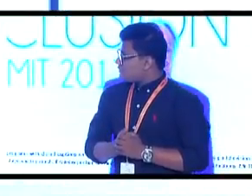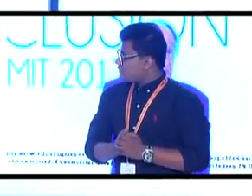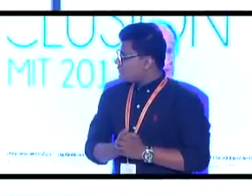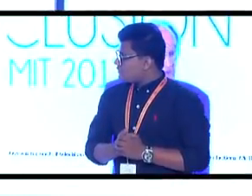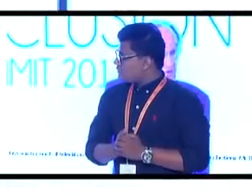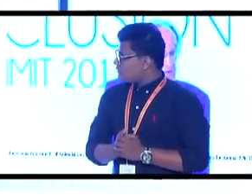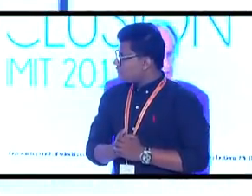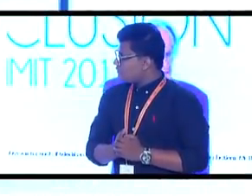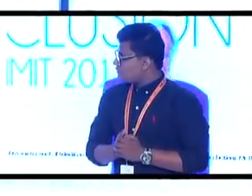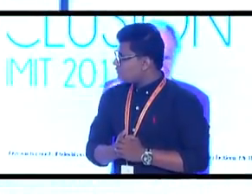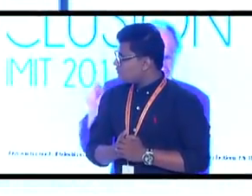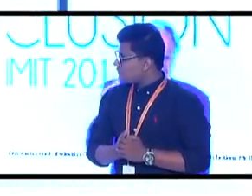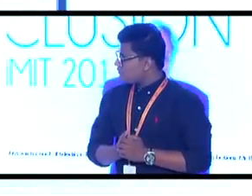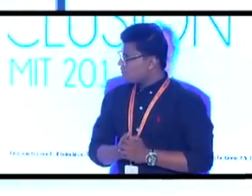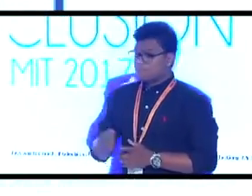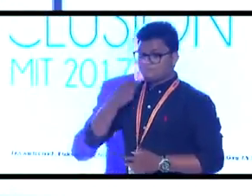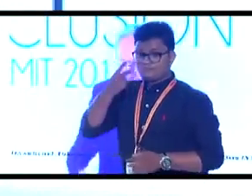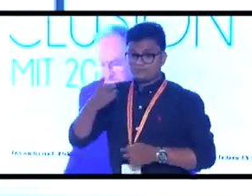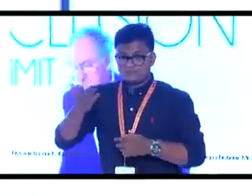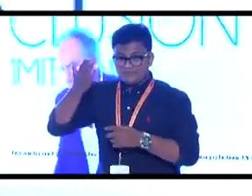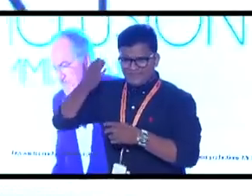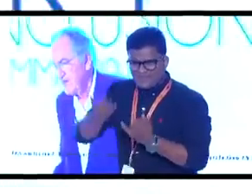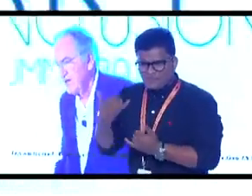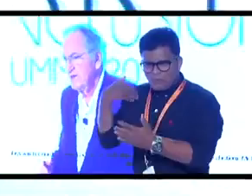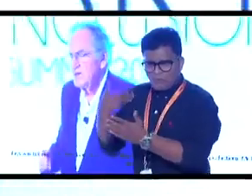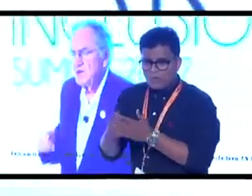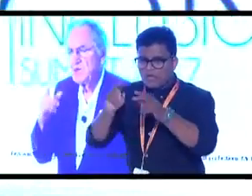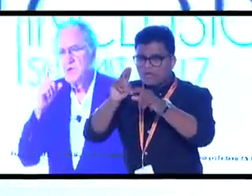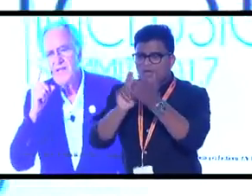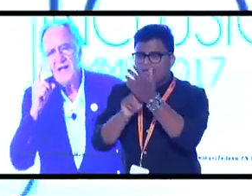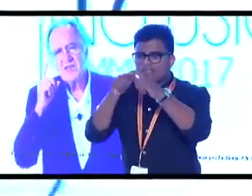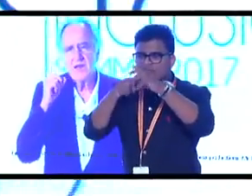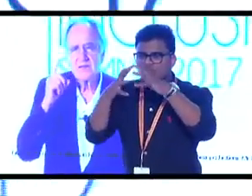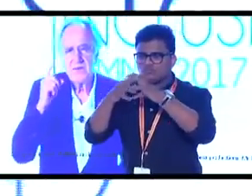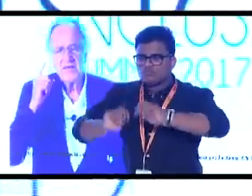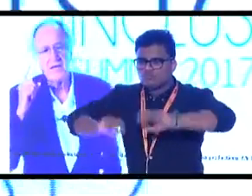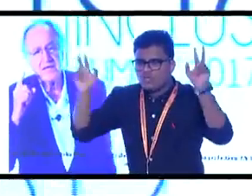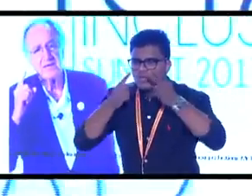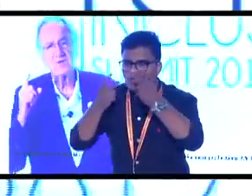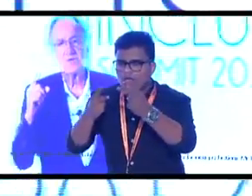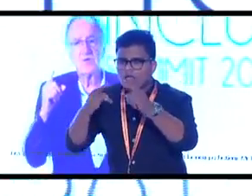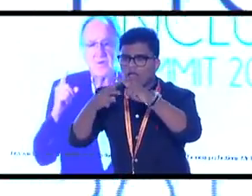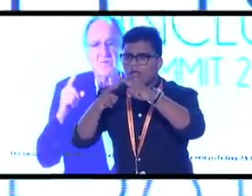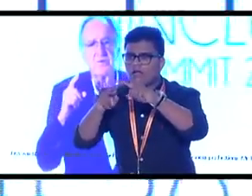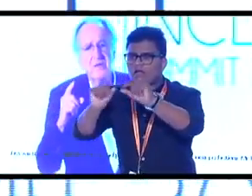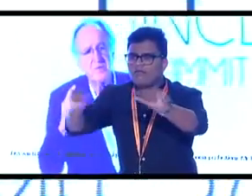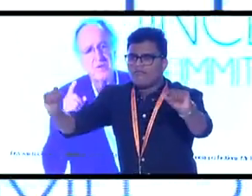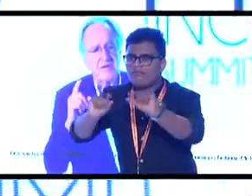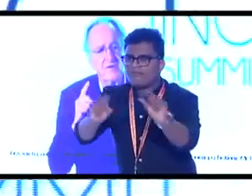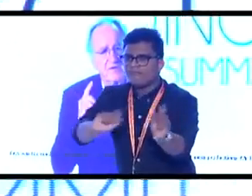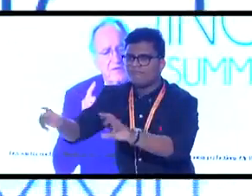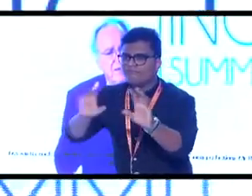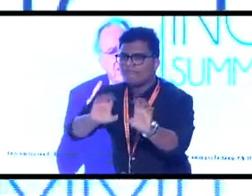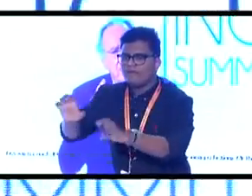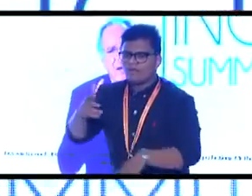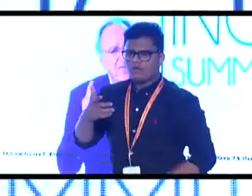That's when you watch news today, you can see their captions. So you see, I thought at the beginning that this was only for people with